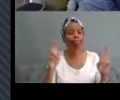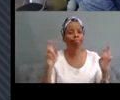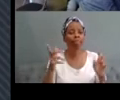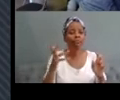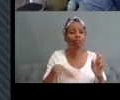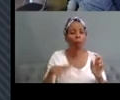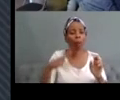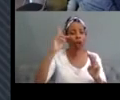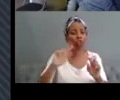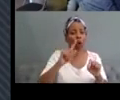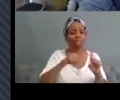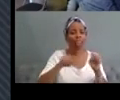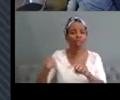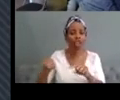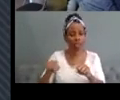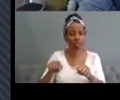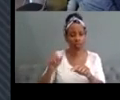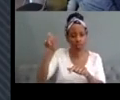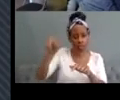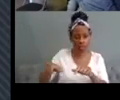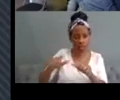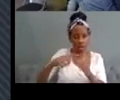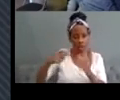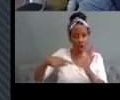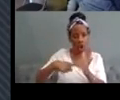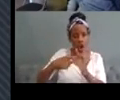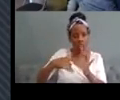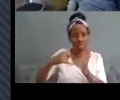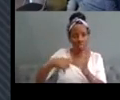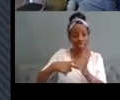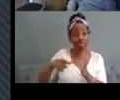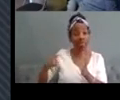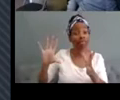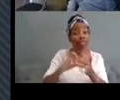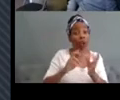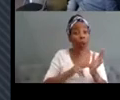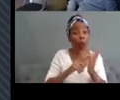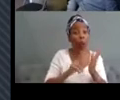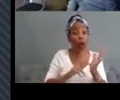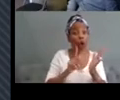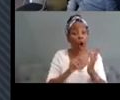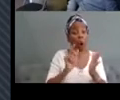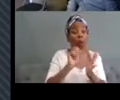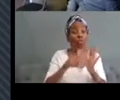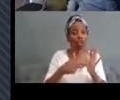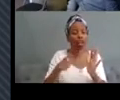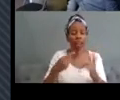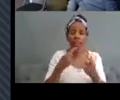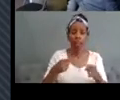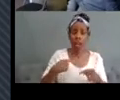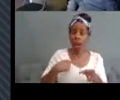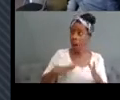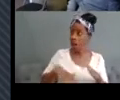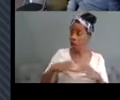supported by NUNO about what it meant to them to be fully accommodated they